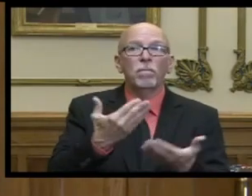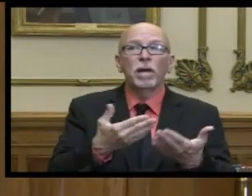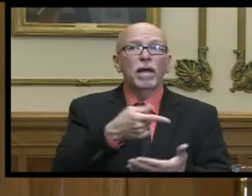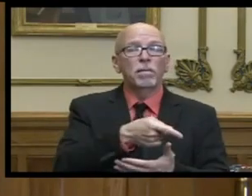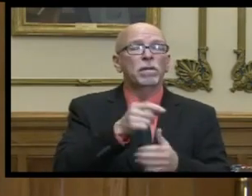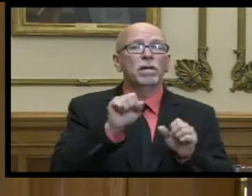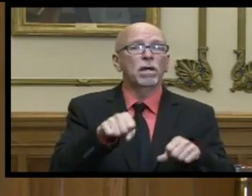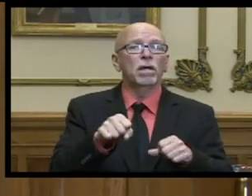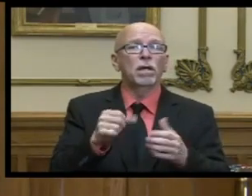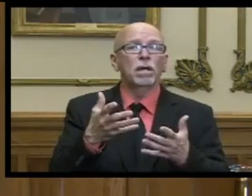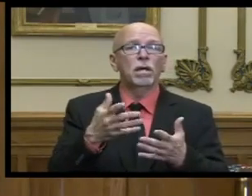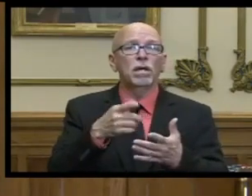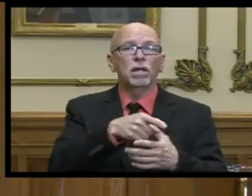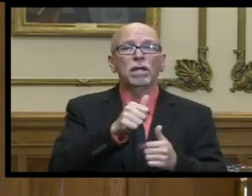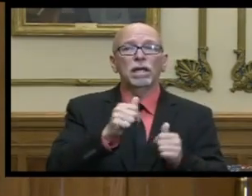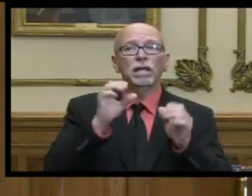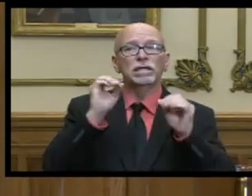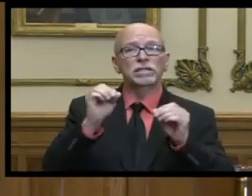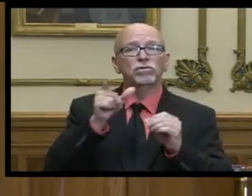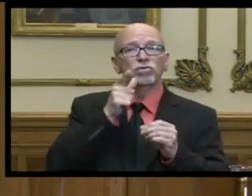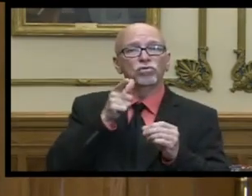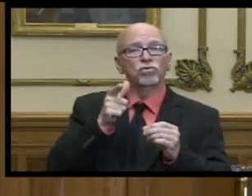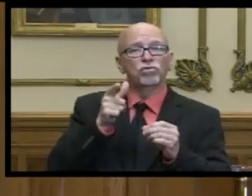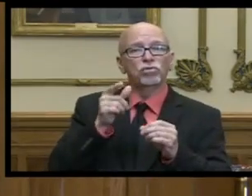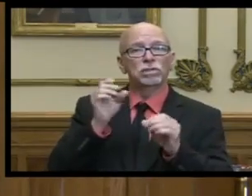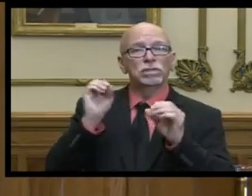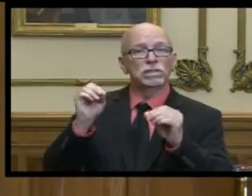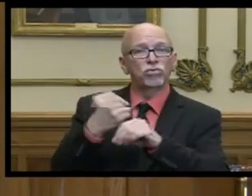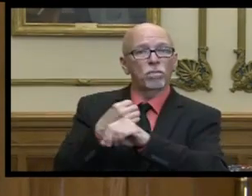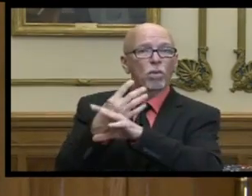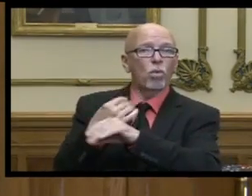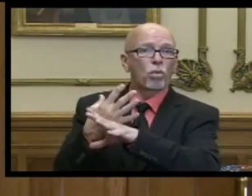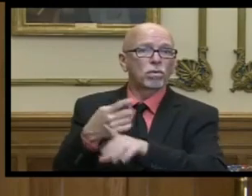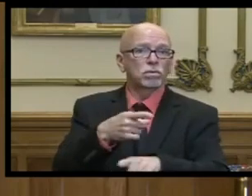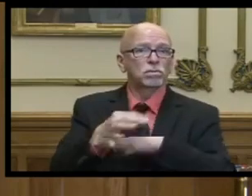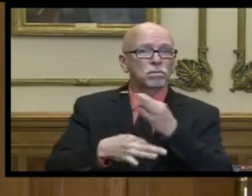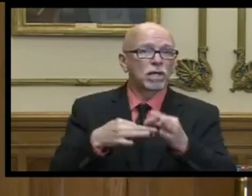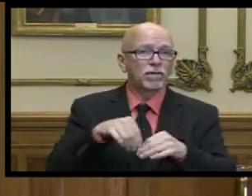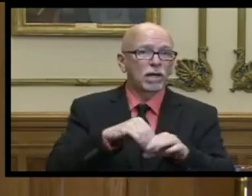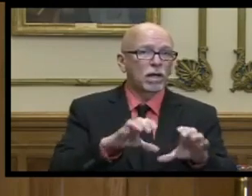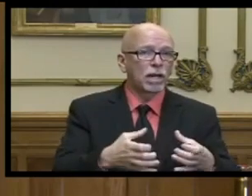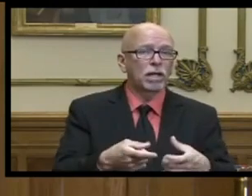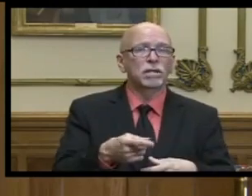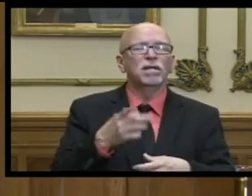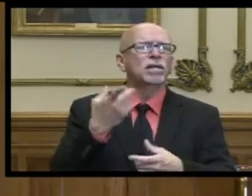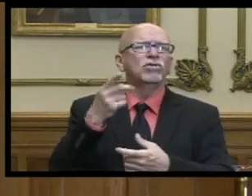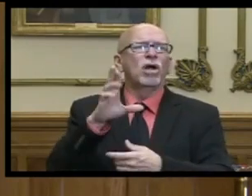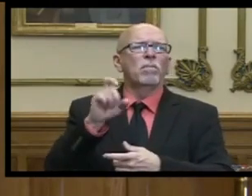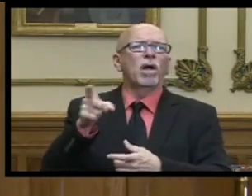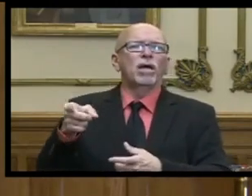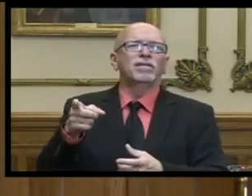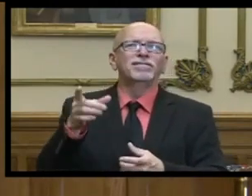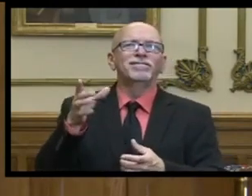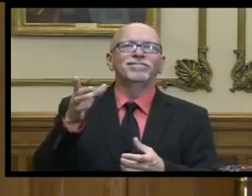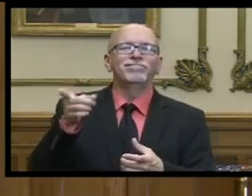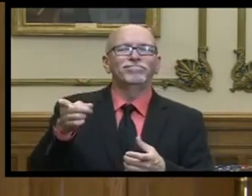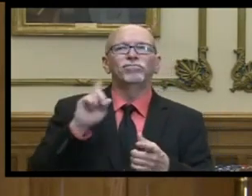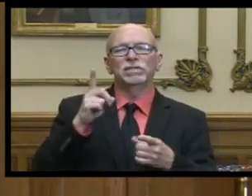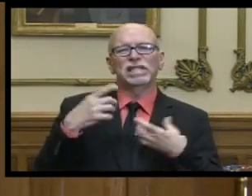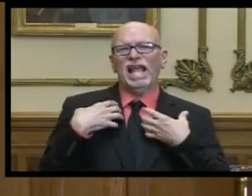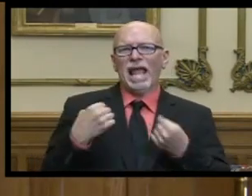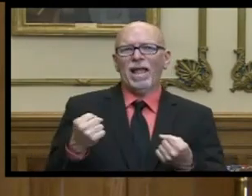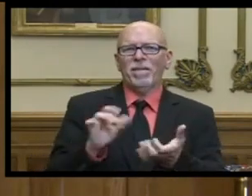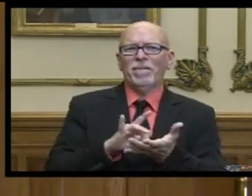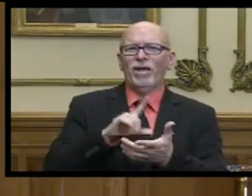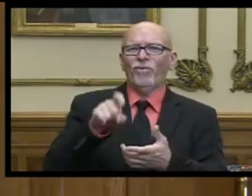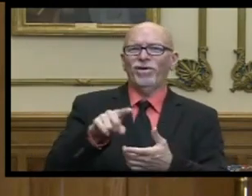um be the teacher who serves students remotely uh might be one example and dr box this is such a health medical